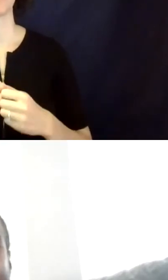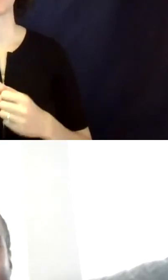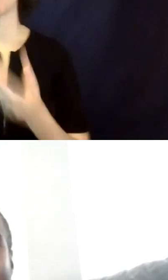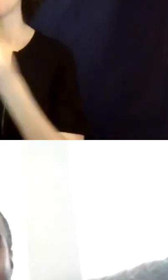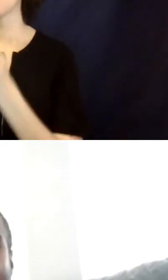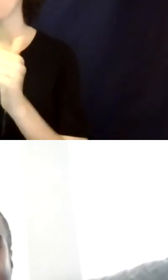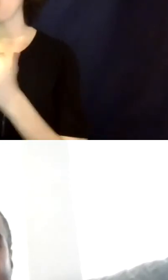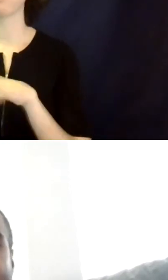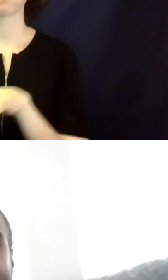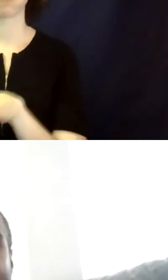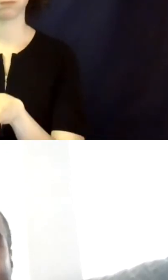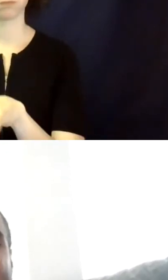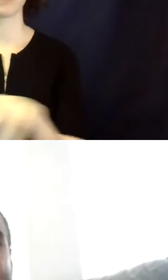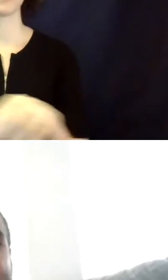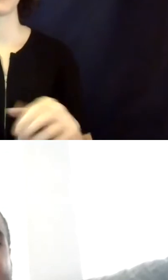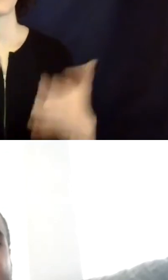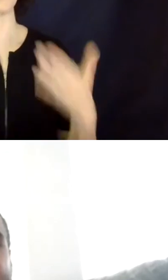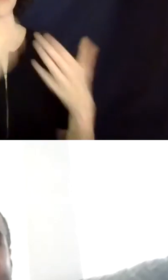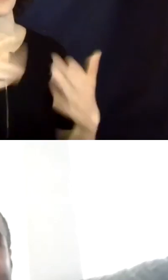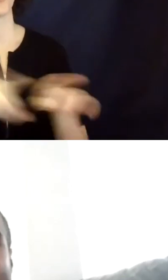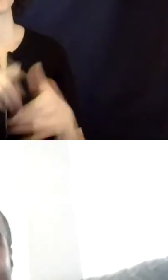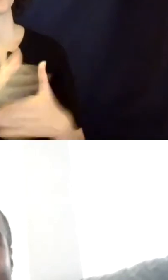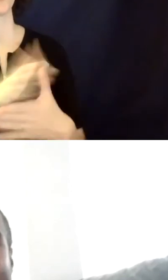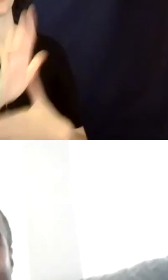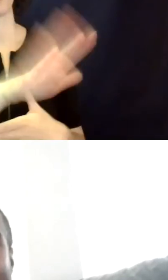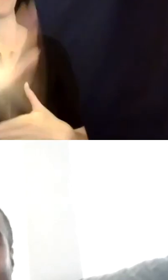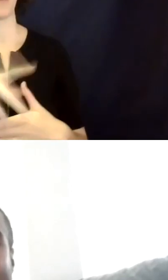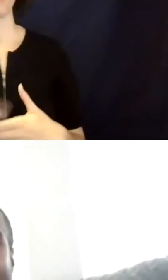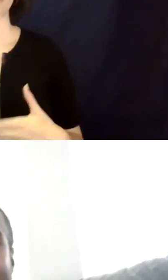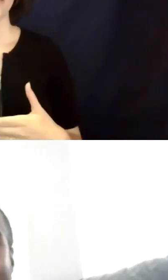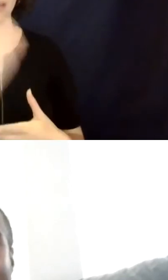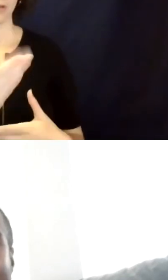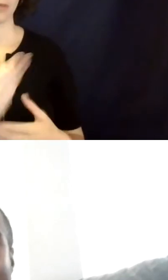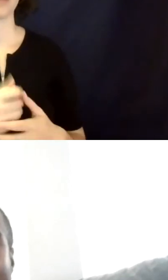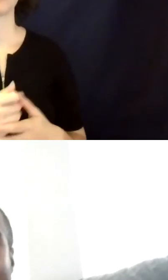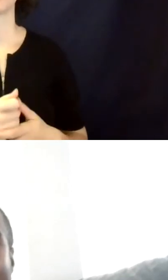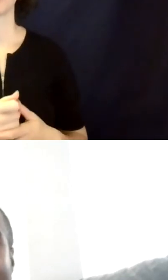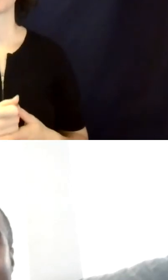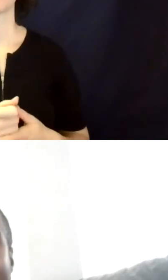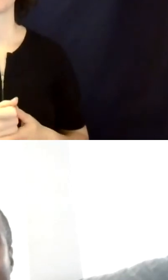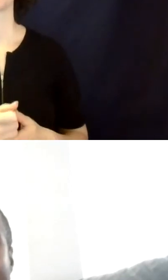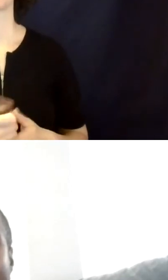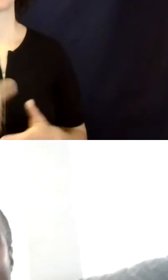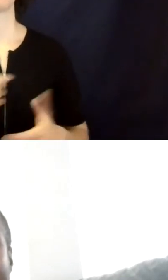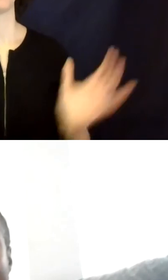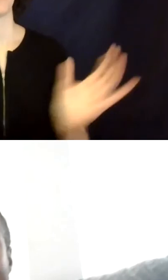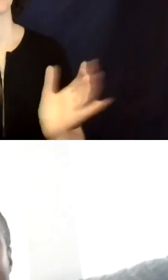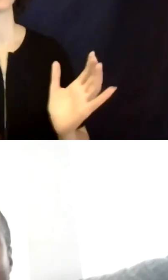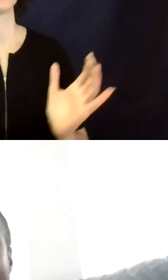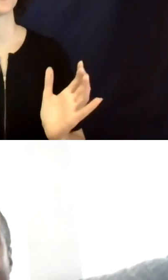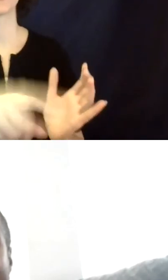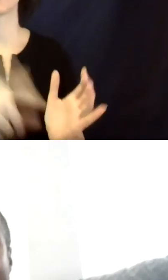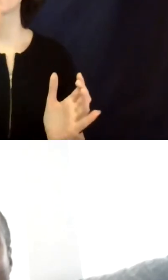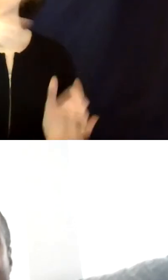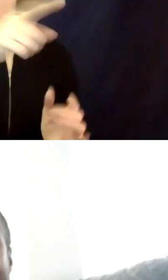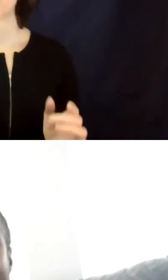and for sharing the PowerPoint. And I certainly encourage you to reach out to the panelists. Um,